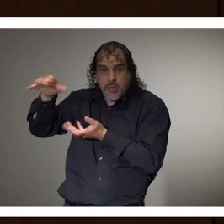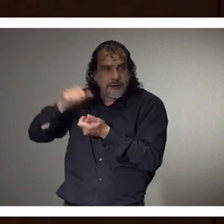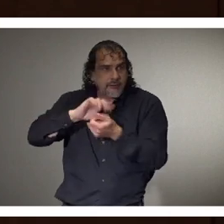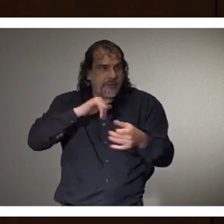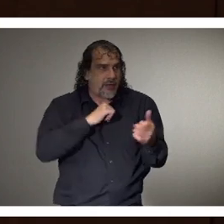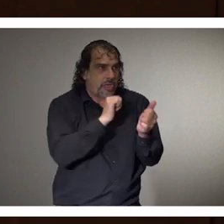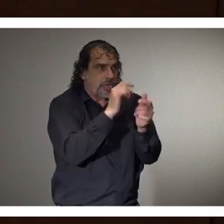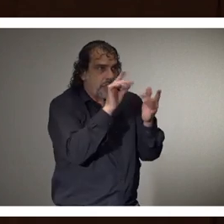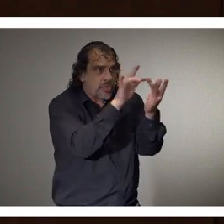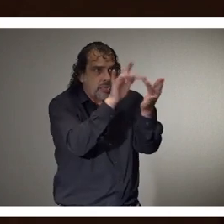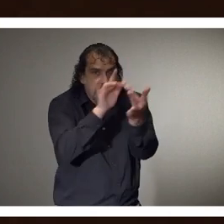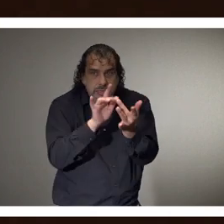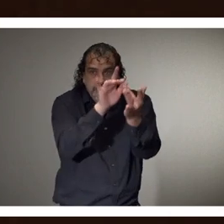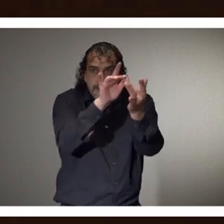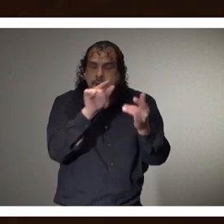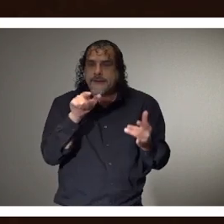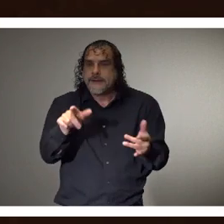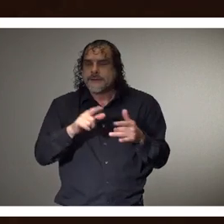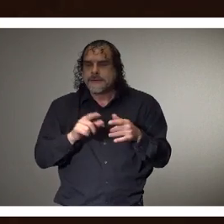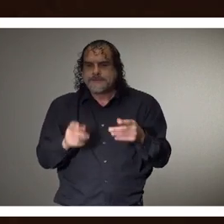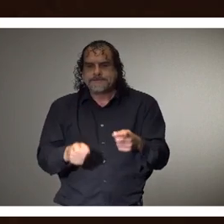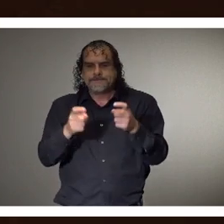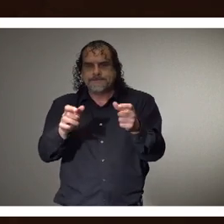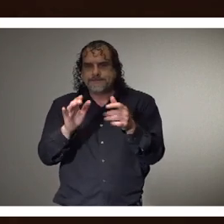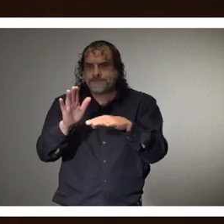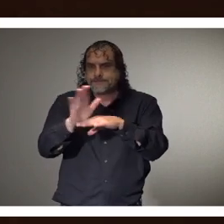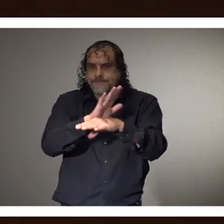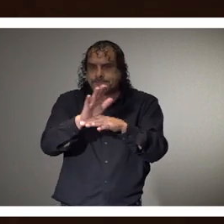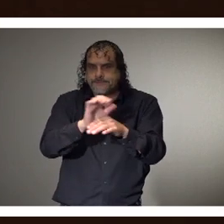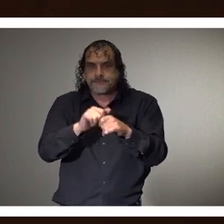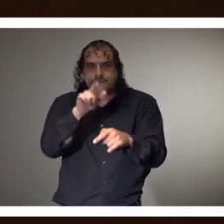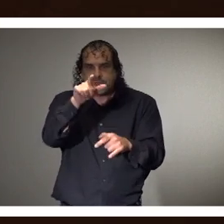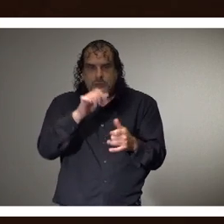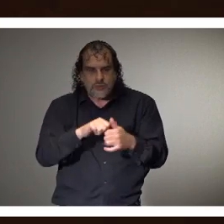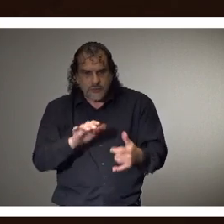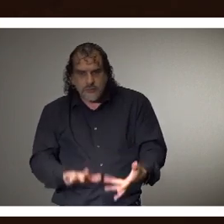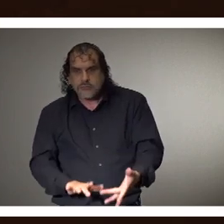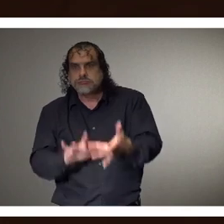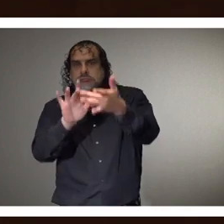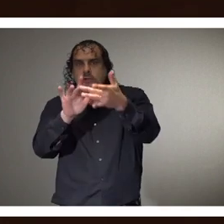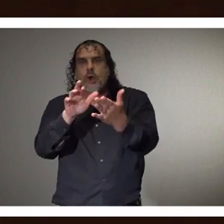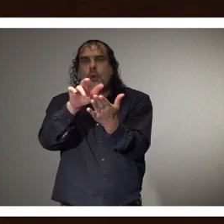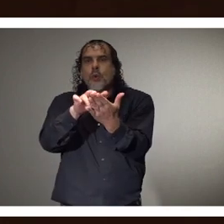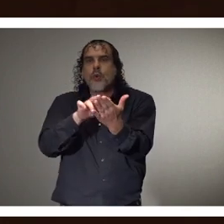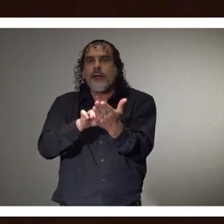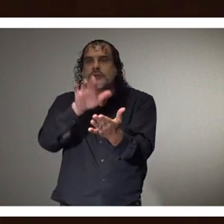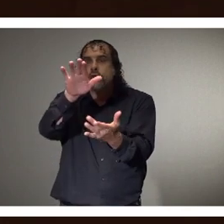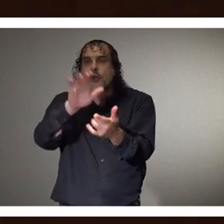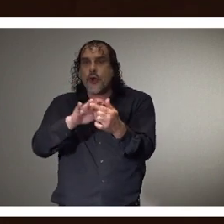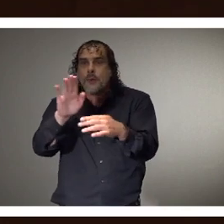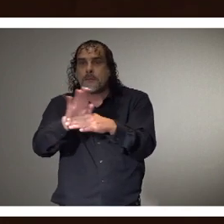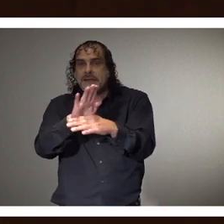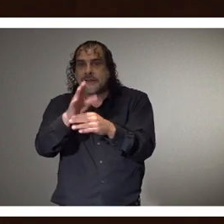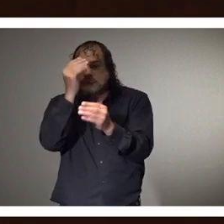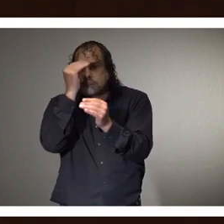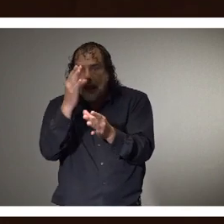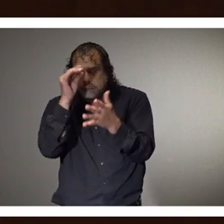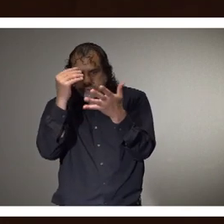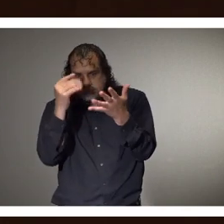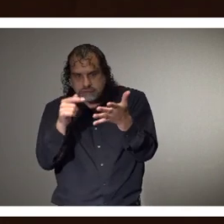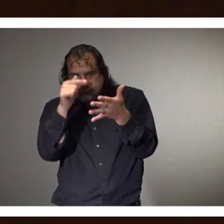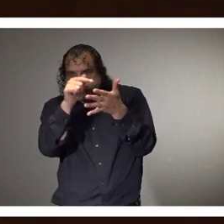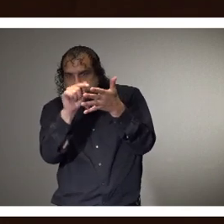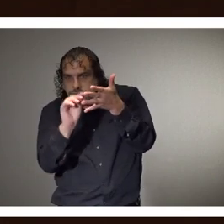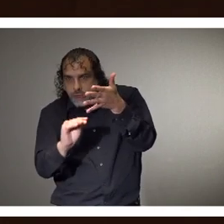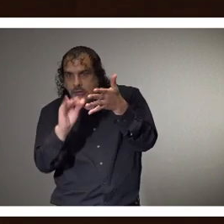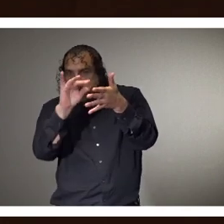is going to give businesses an opportunity to do is to go on. You'll click on the link where it says Register. You'll go in and enter the company's information. It'll